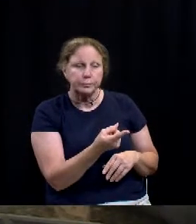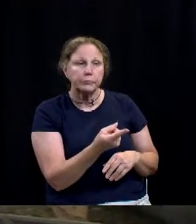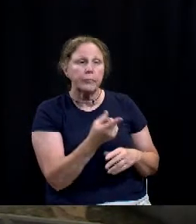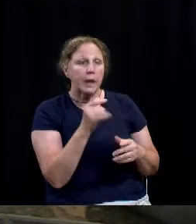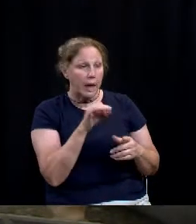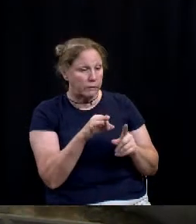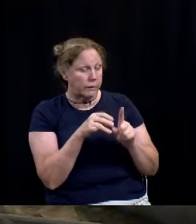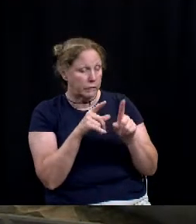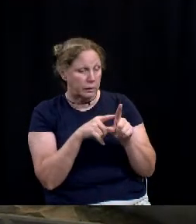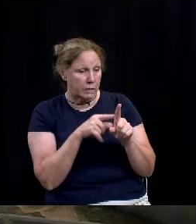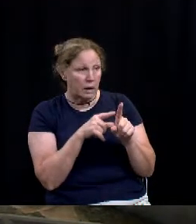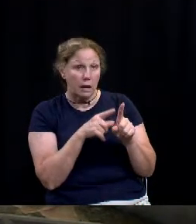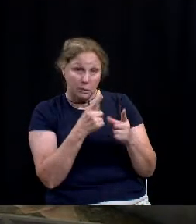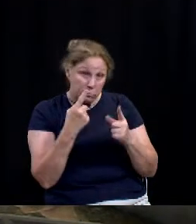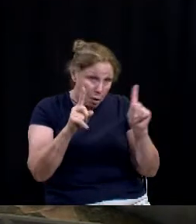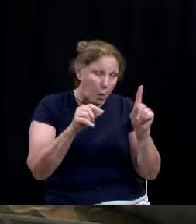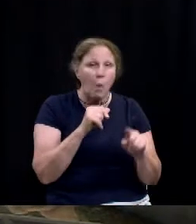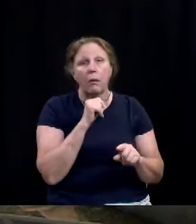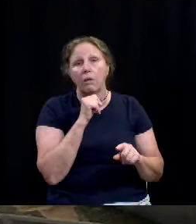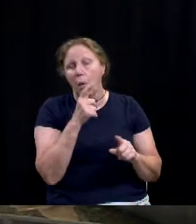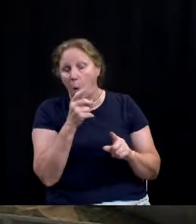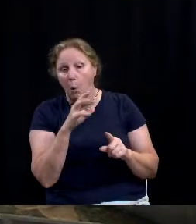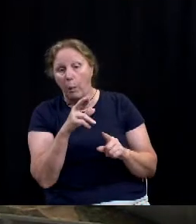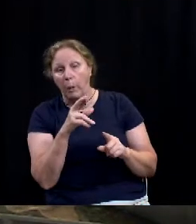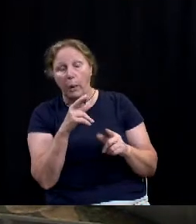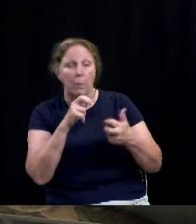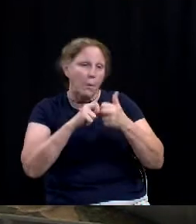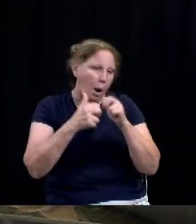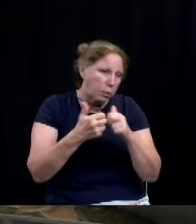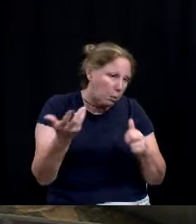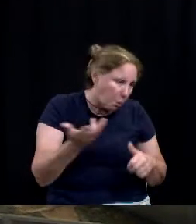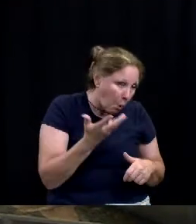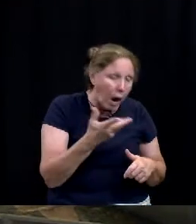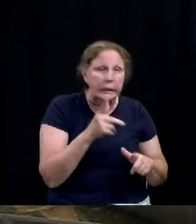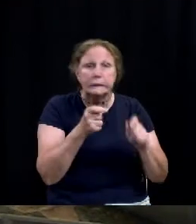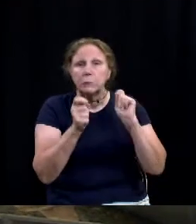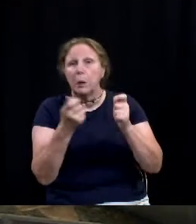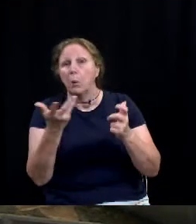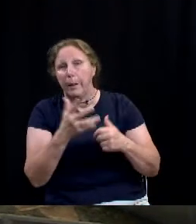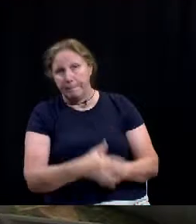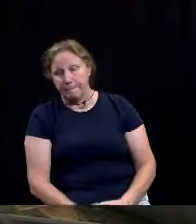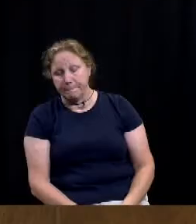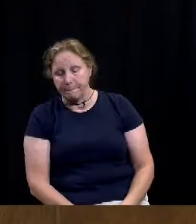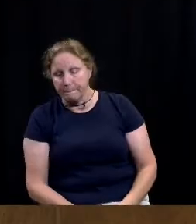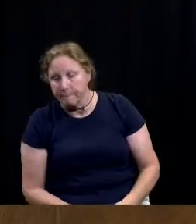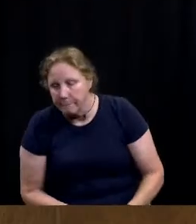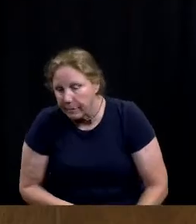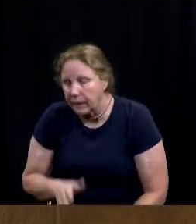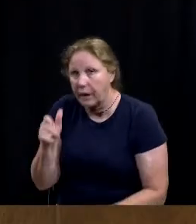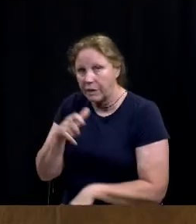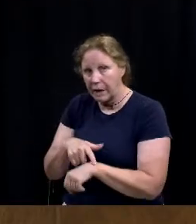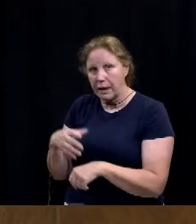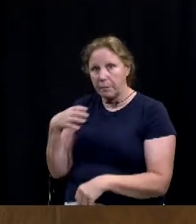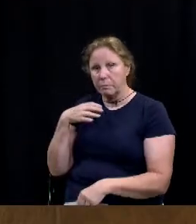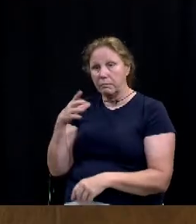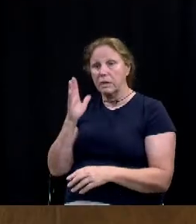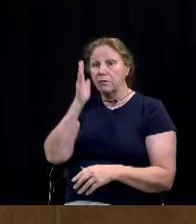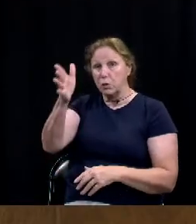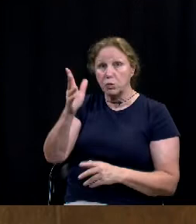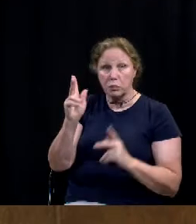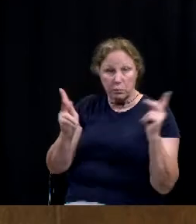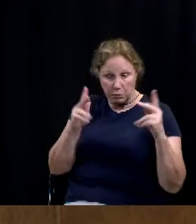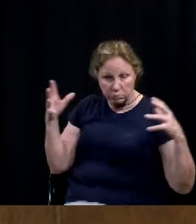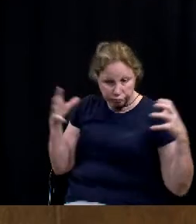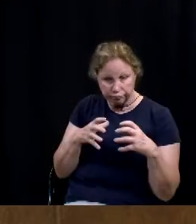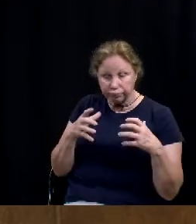whether or not it's working or what should, if there needs to be some tweaking. And then at that point, council could, future councils could